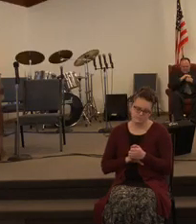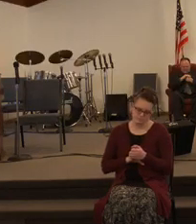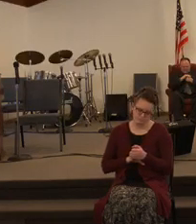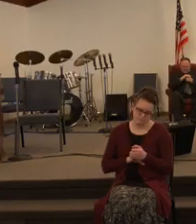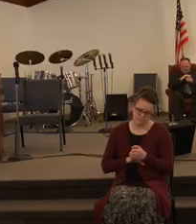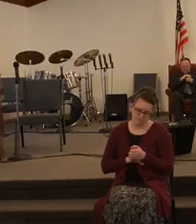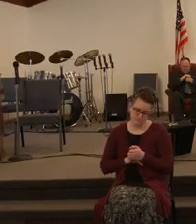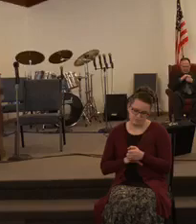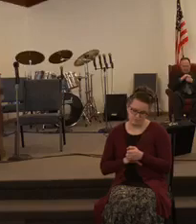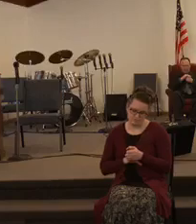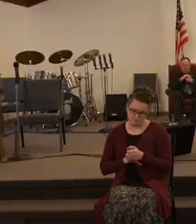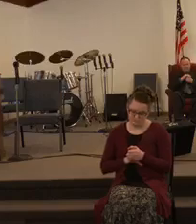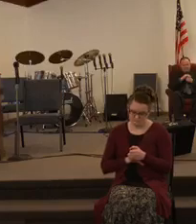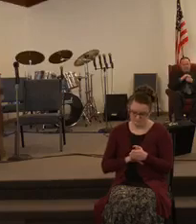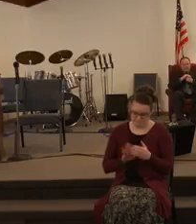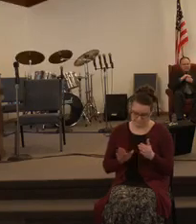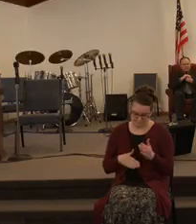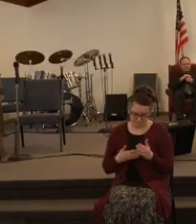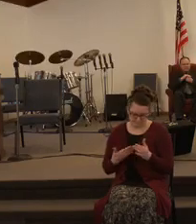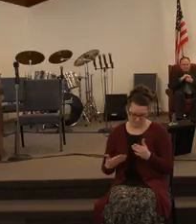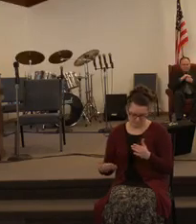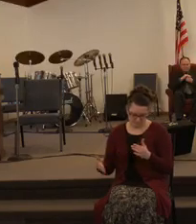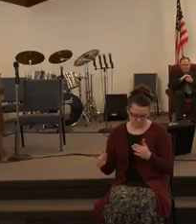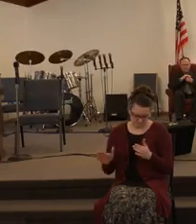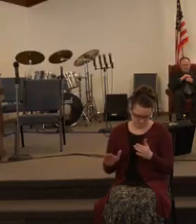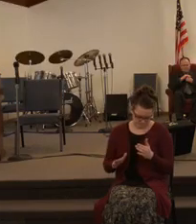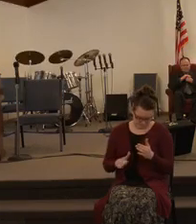Oh, I I